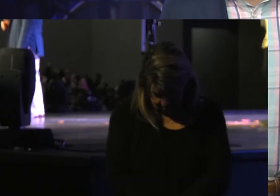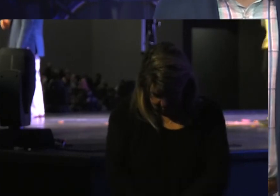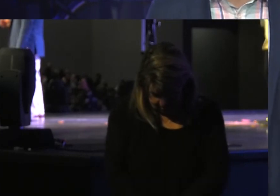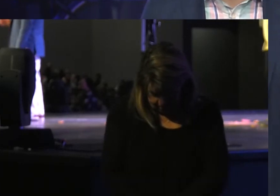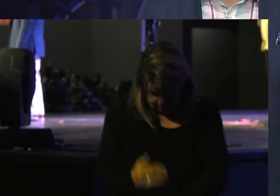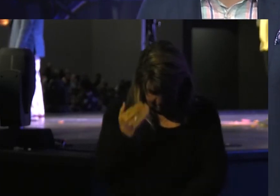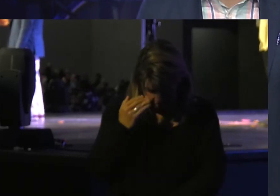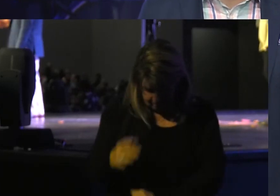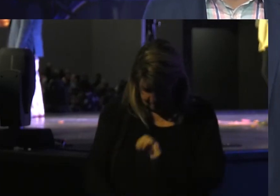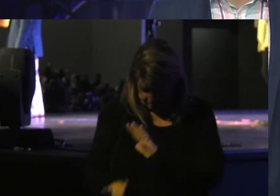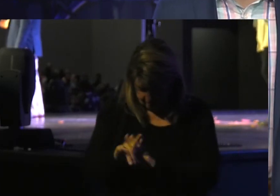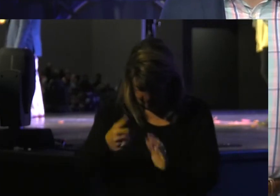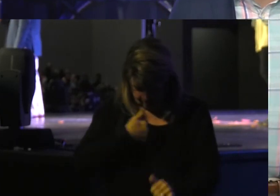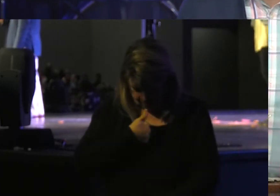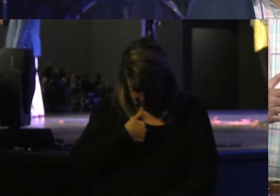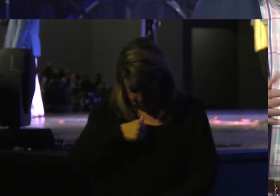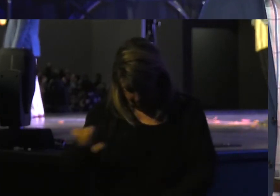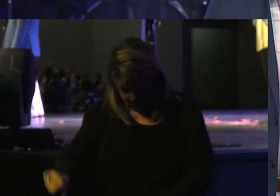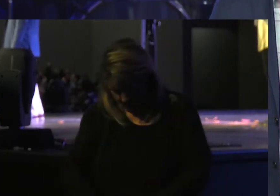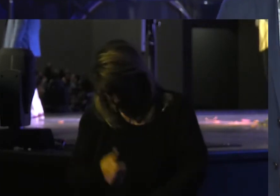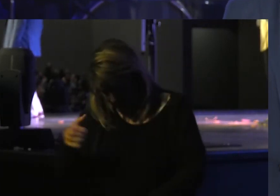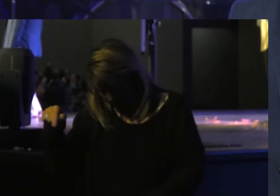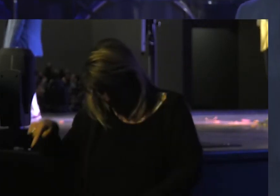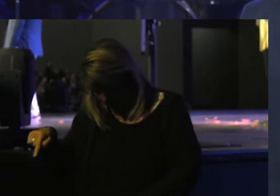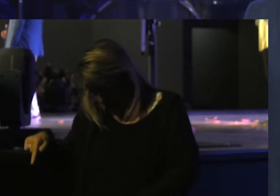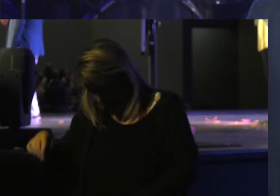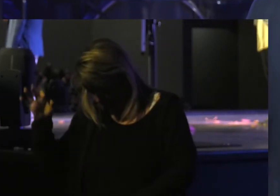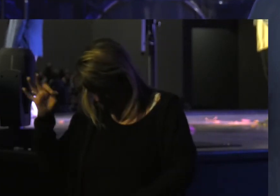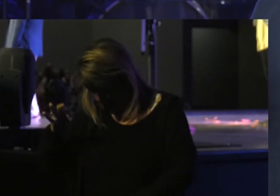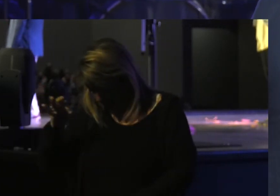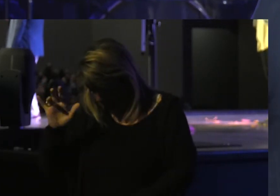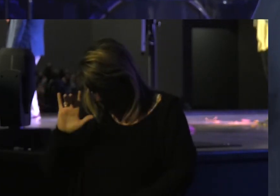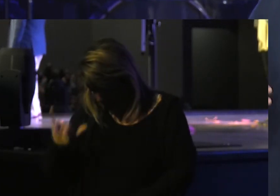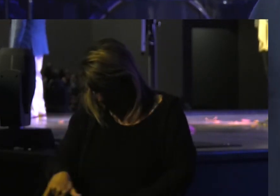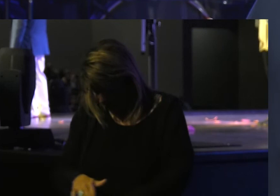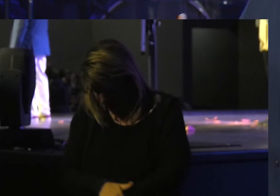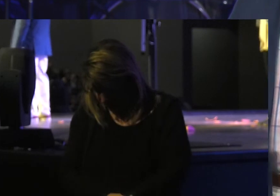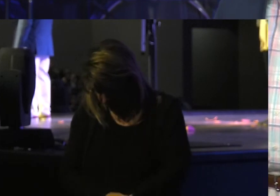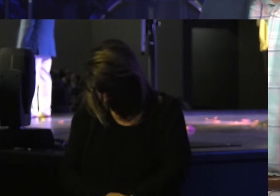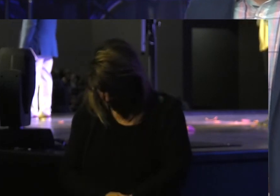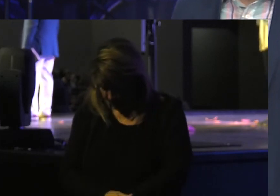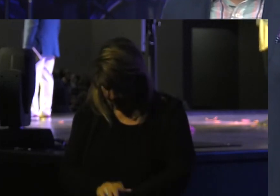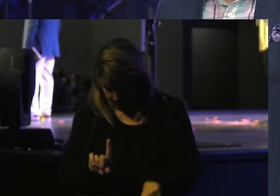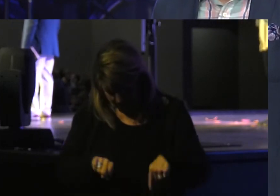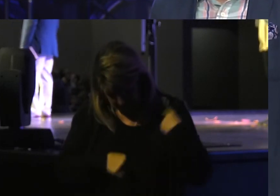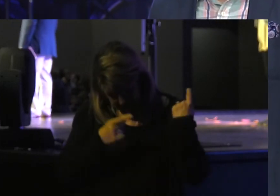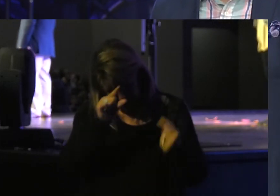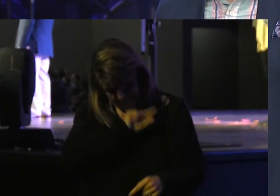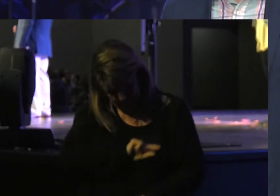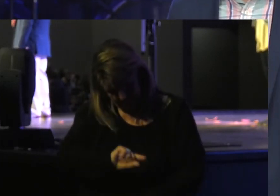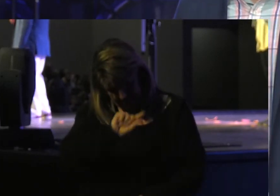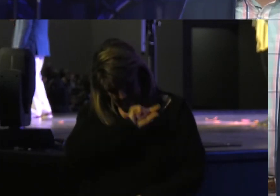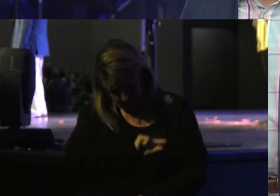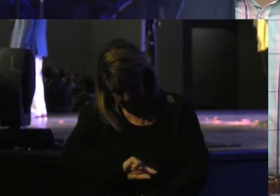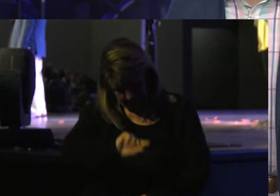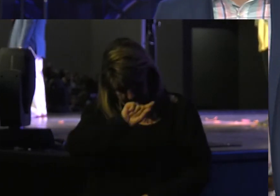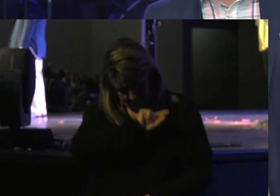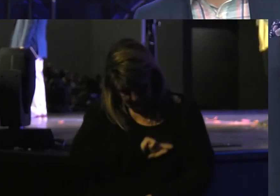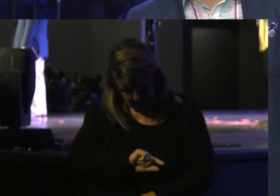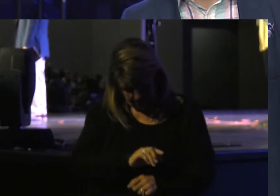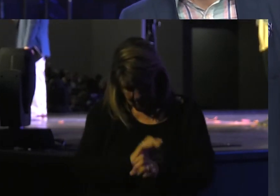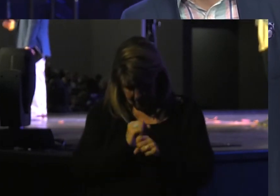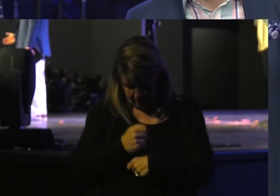I Know I Found Myself On The Other Side Of A Sermon Like This I I've Been Guilty Of Making